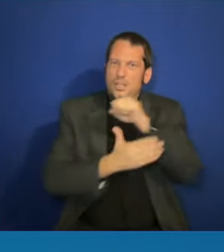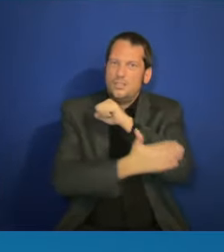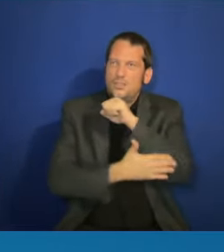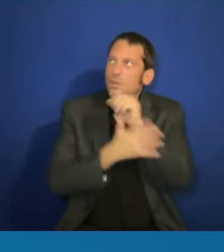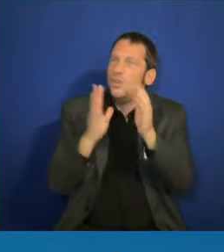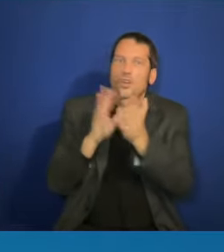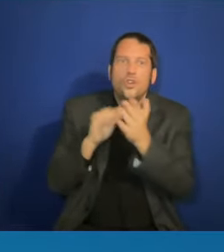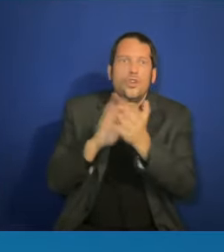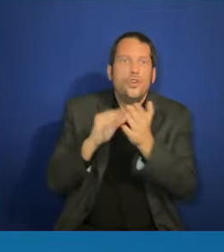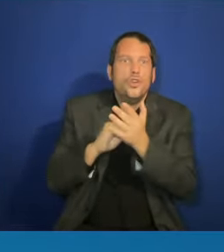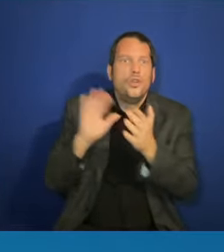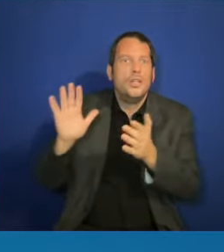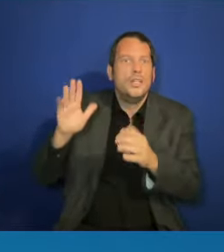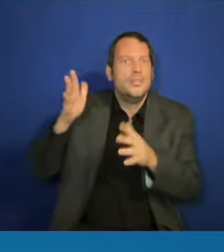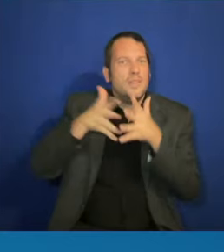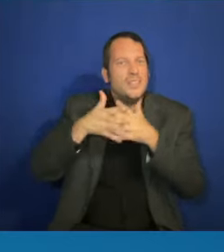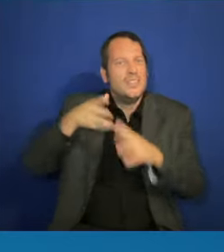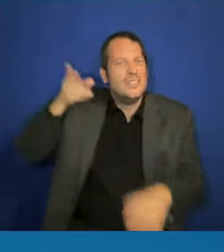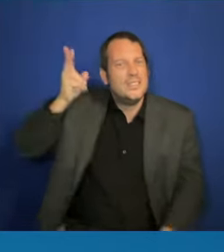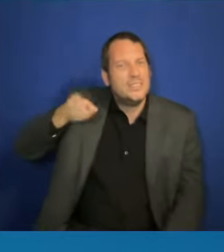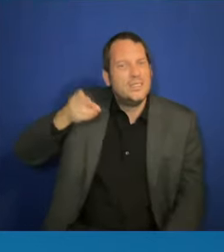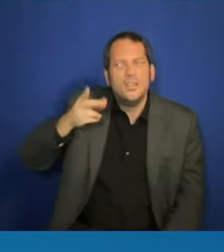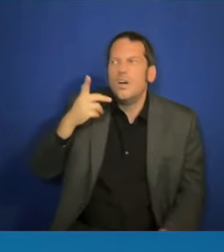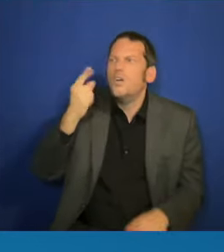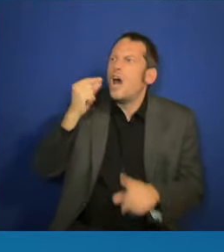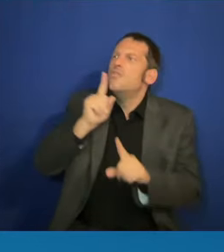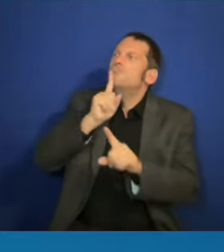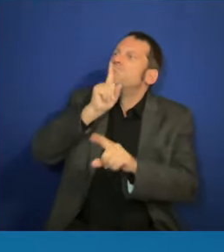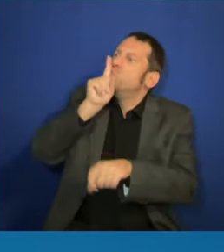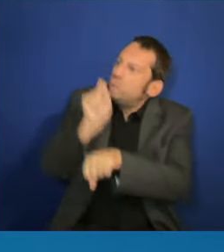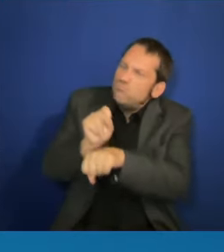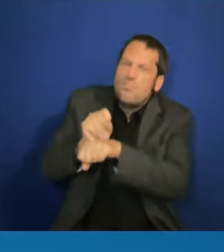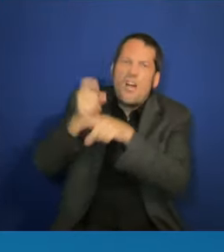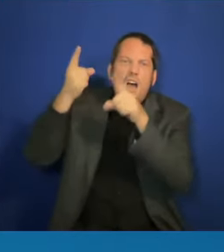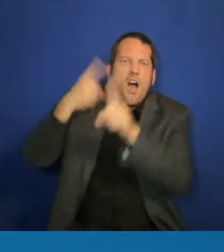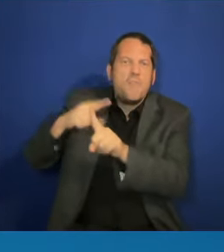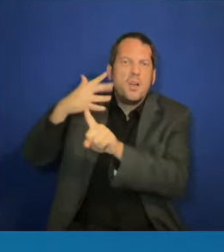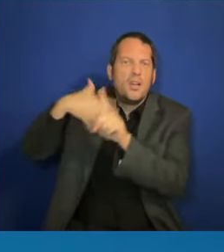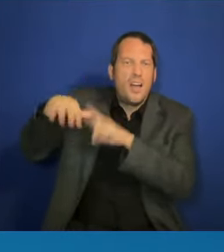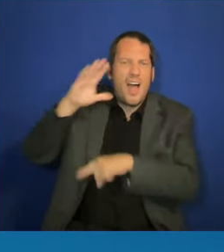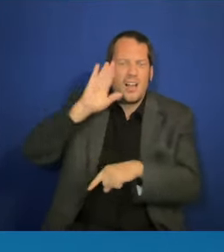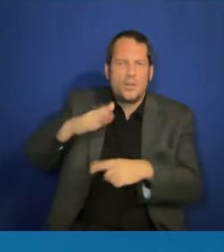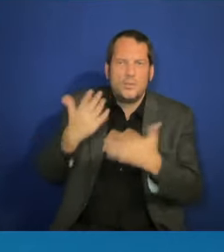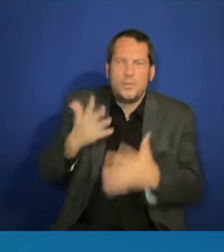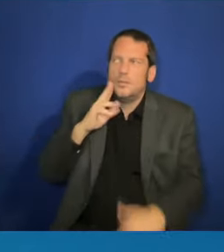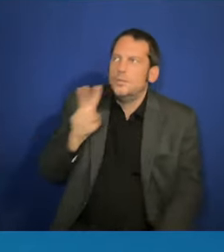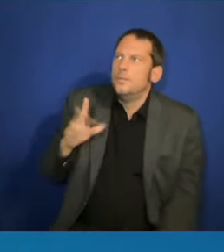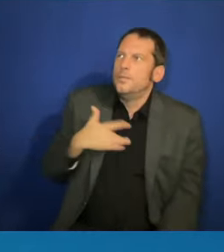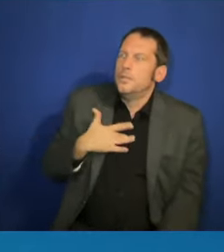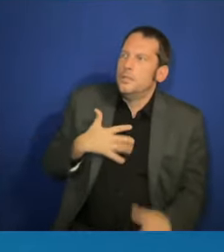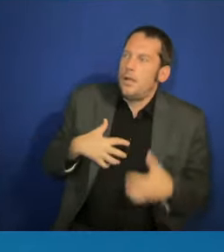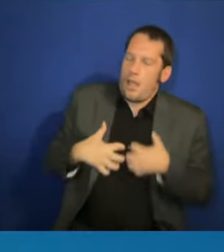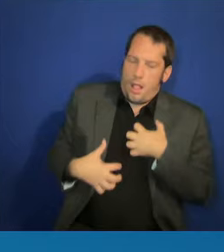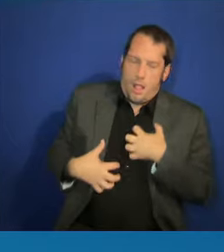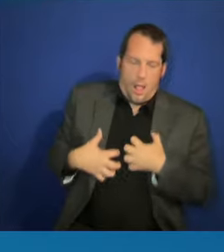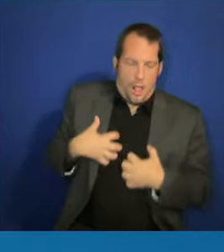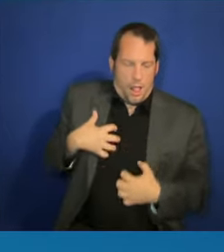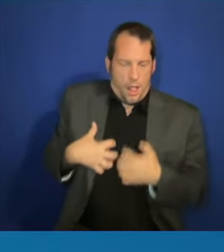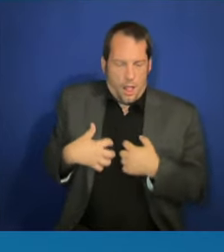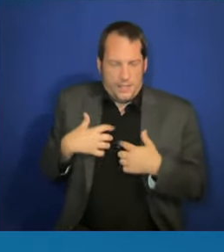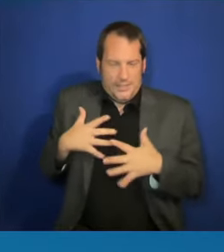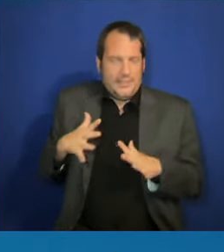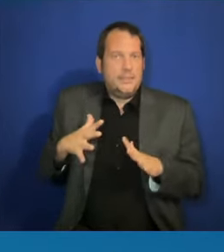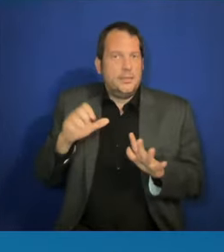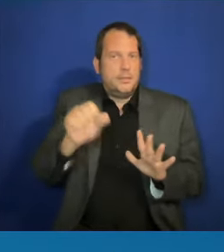but to gloss over it and to deny it is to deny fact and to then forever be